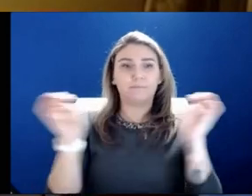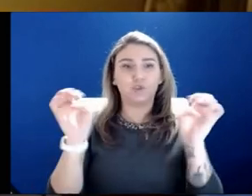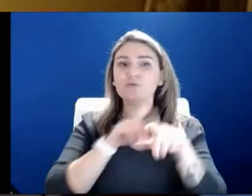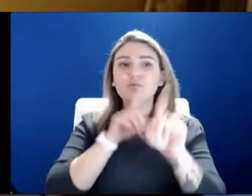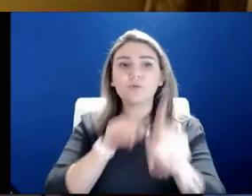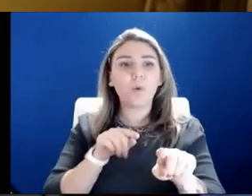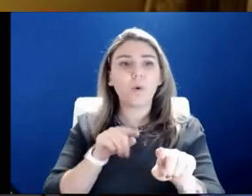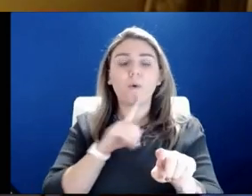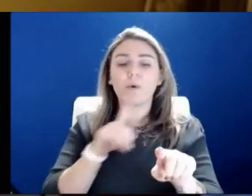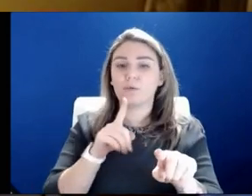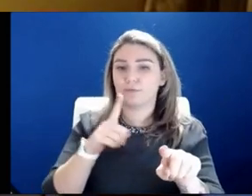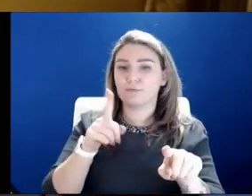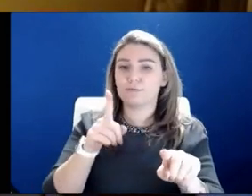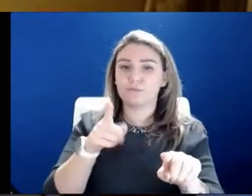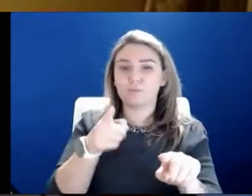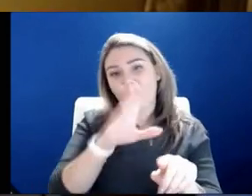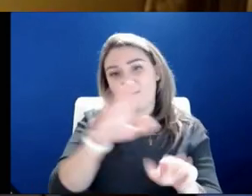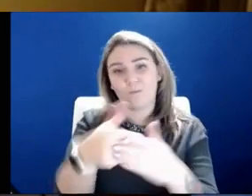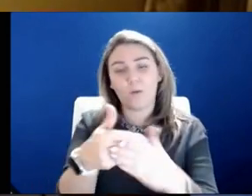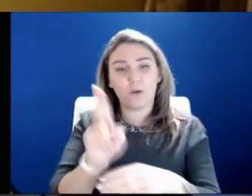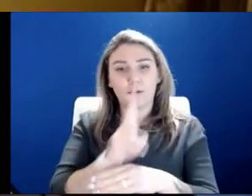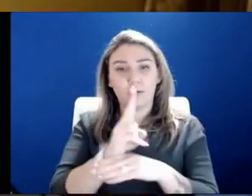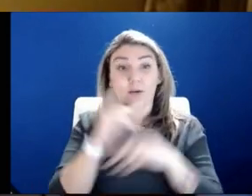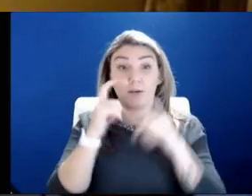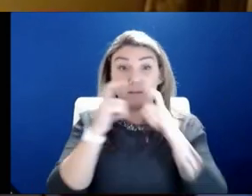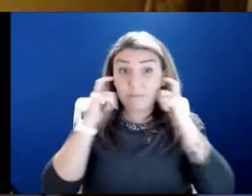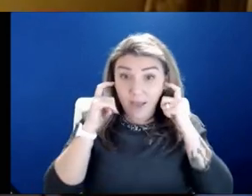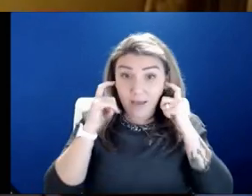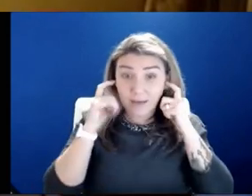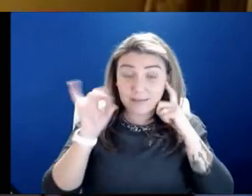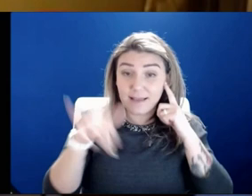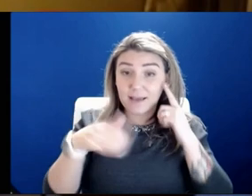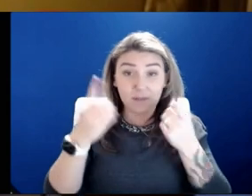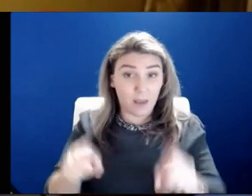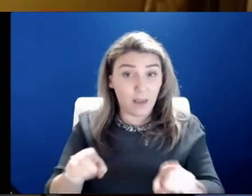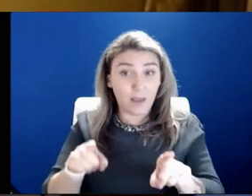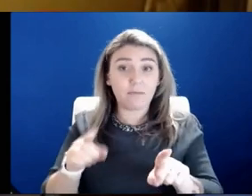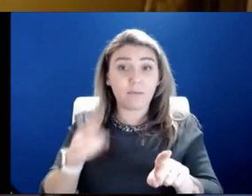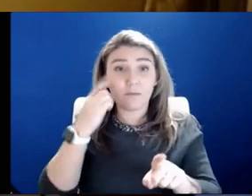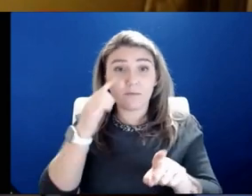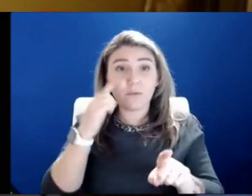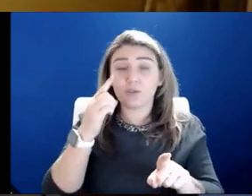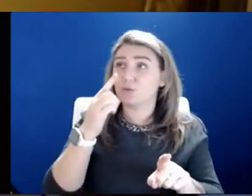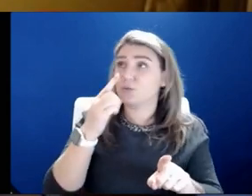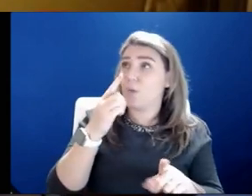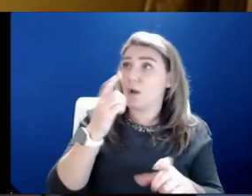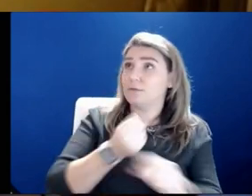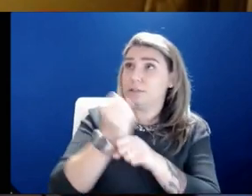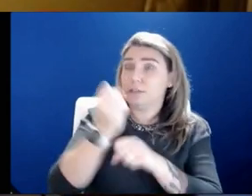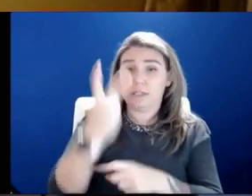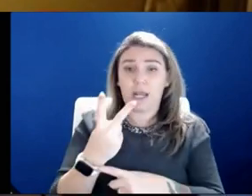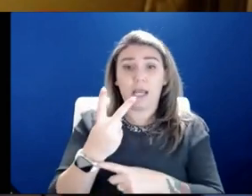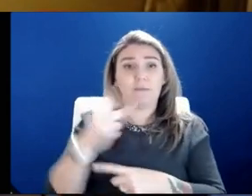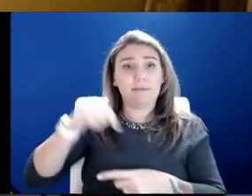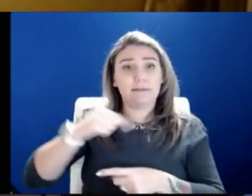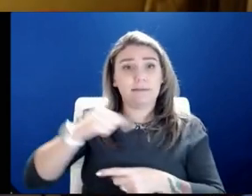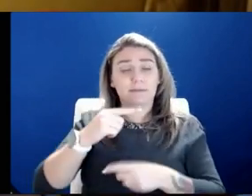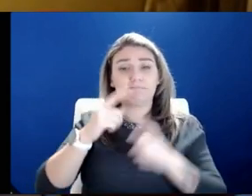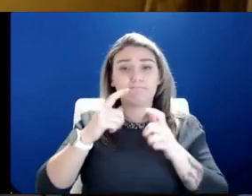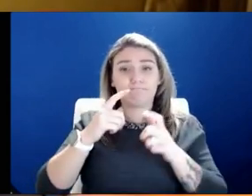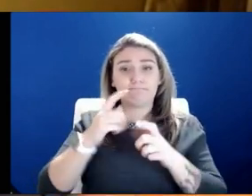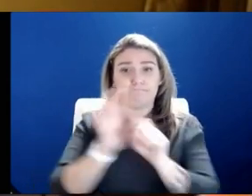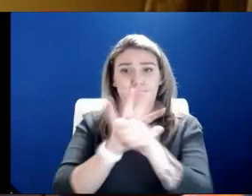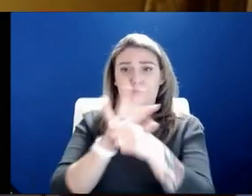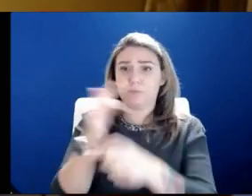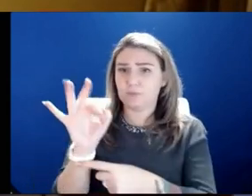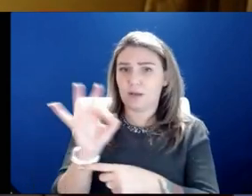you all are wearing masks. And indeed, that's what happened for probably the first year and a half or so of this pandemic. Most of our orders were